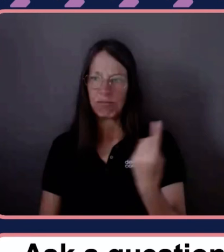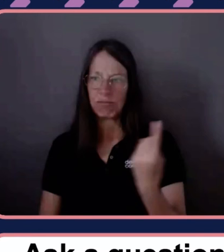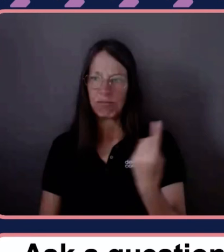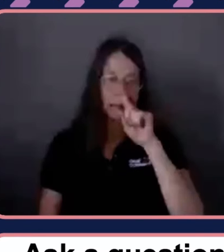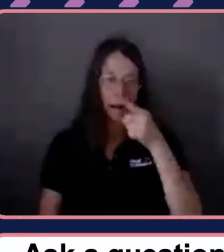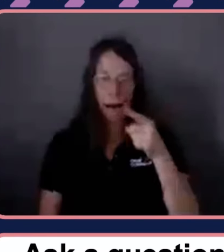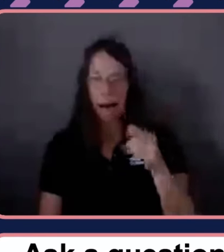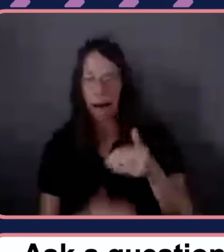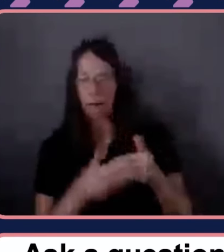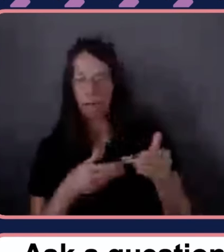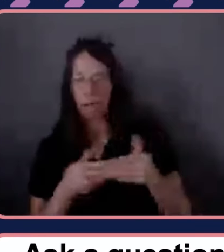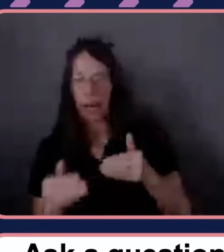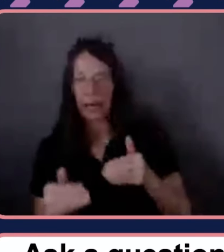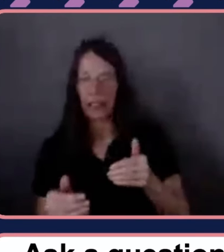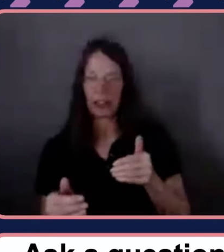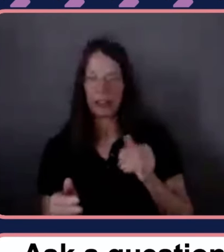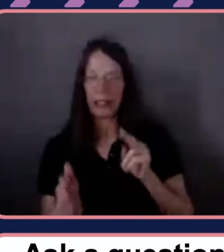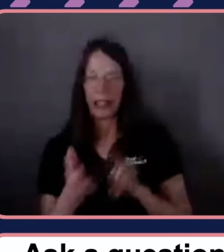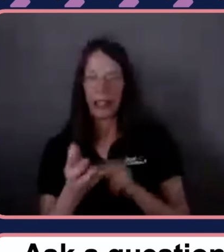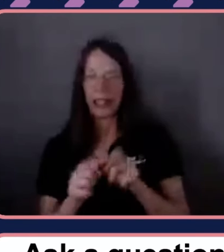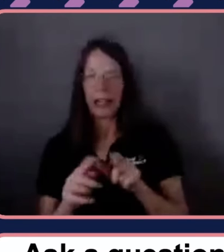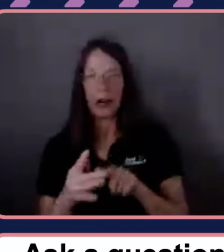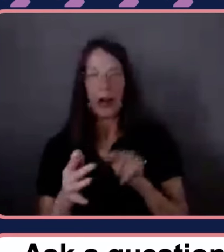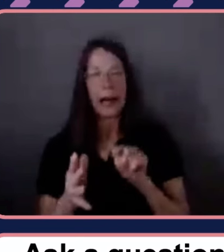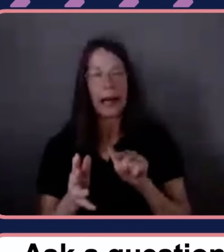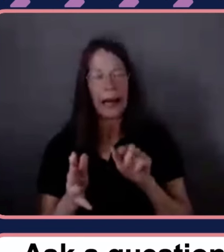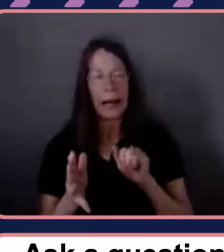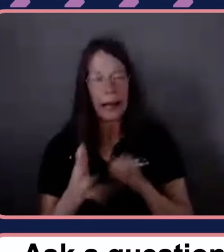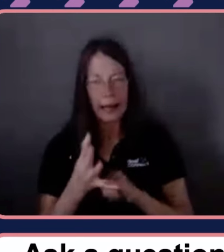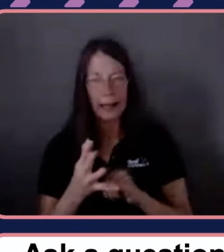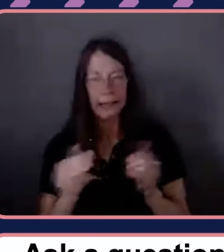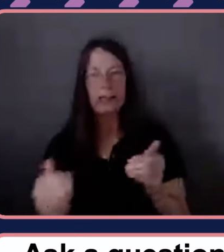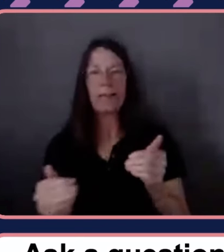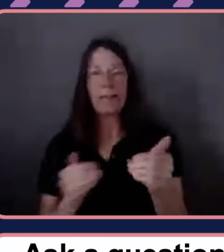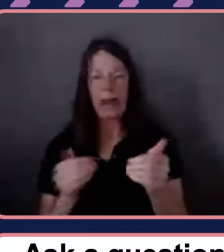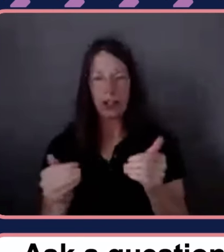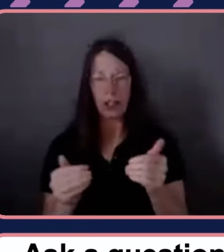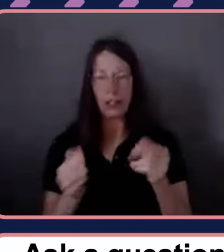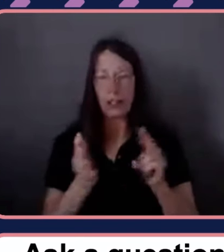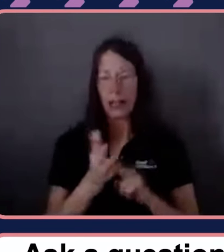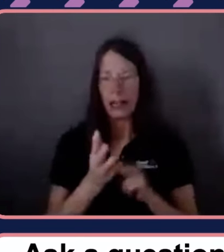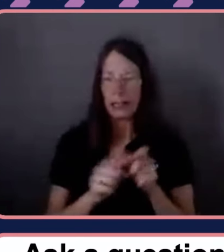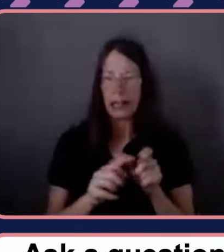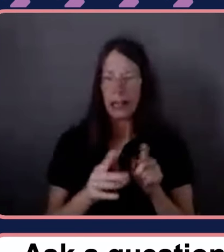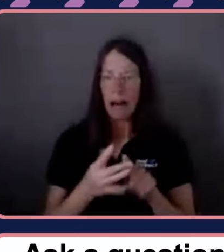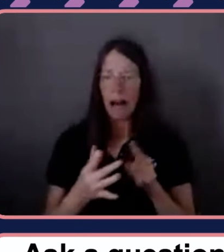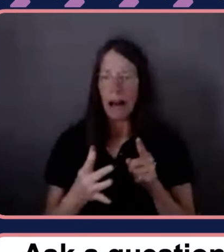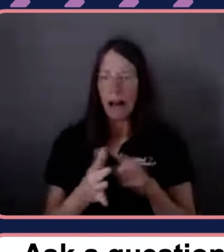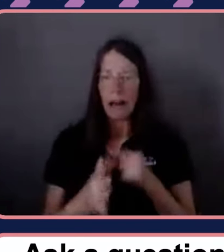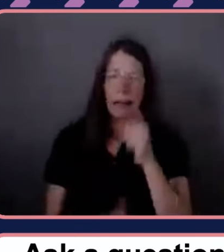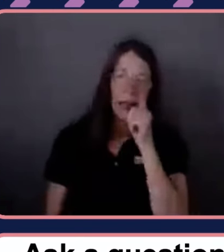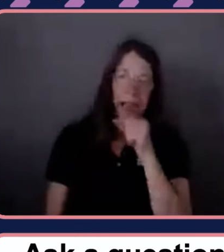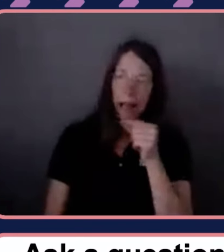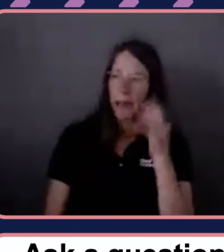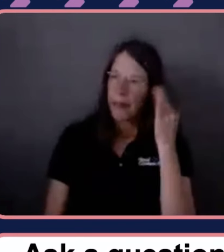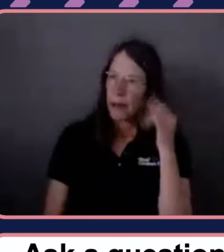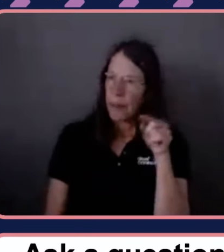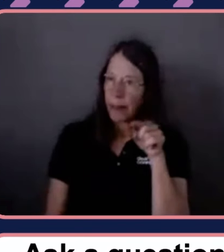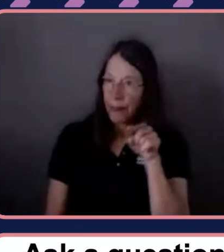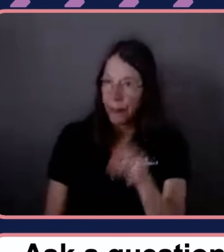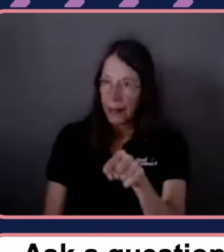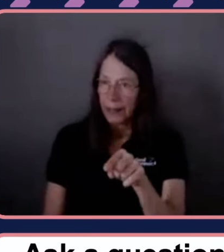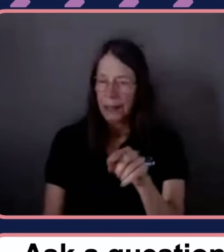they might, the agency could take that into account. And so it might lead people to think that